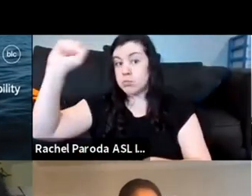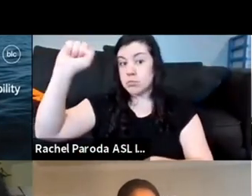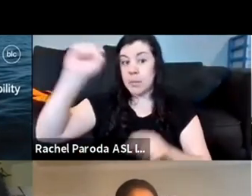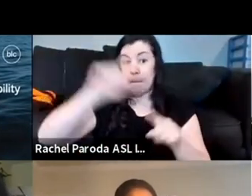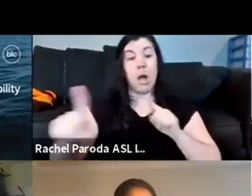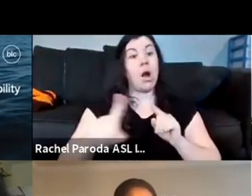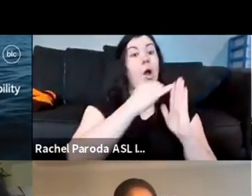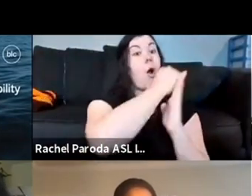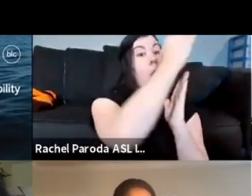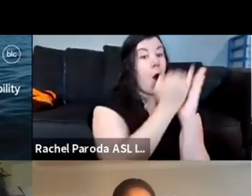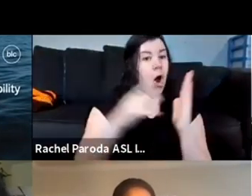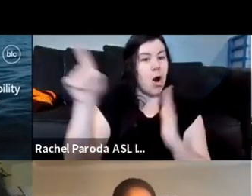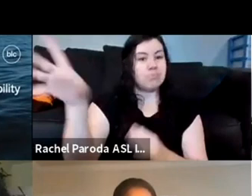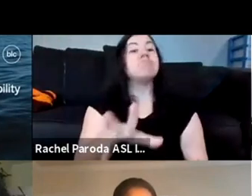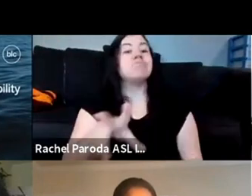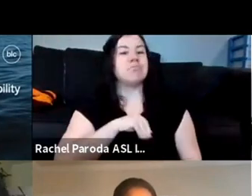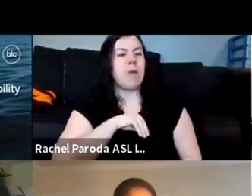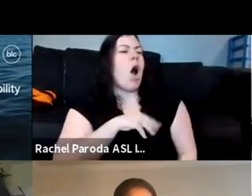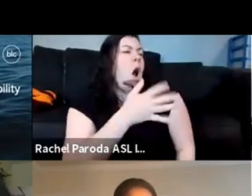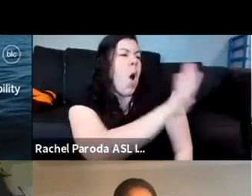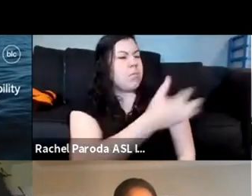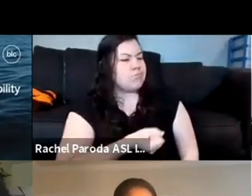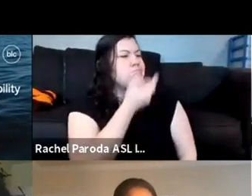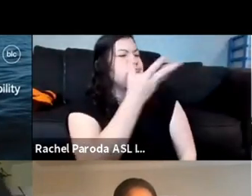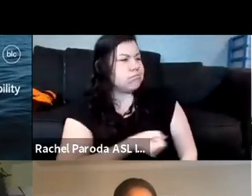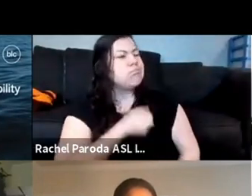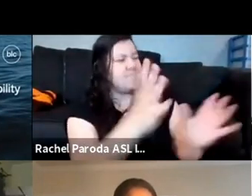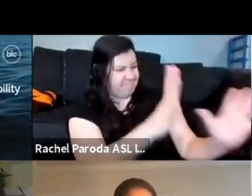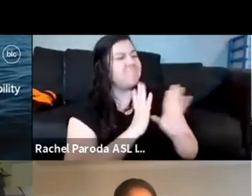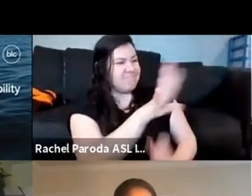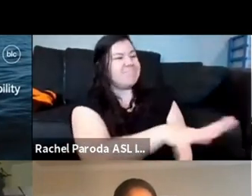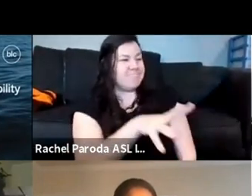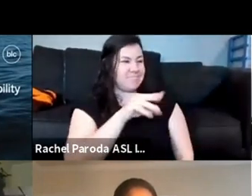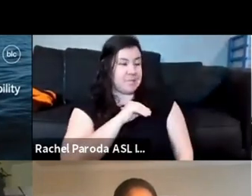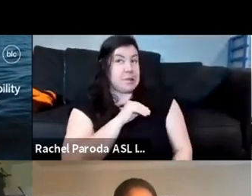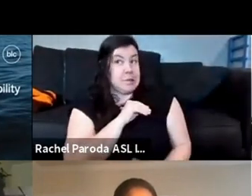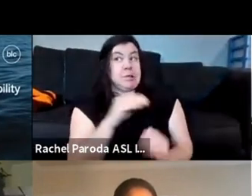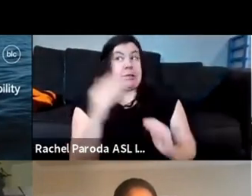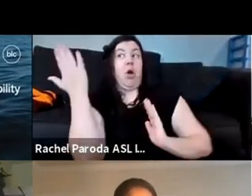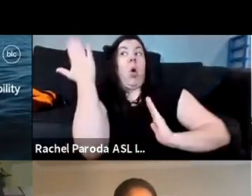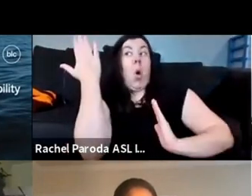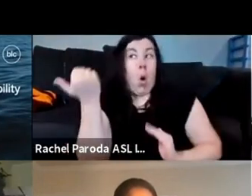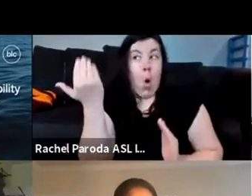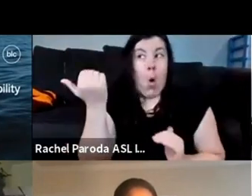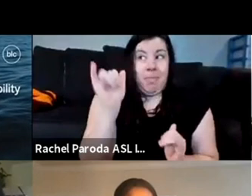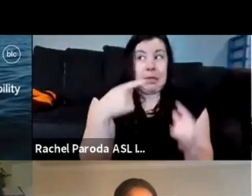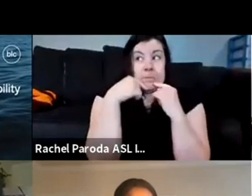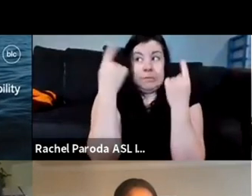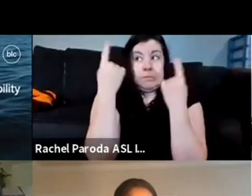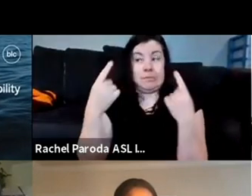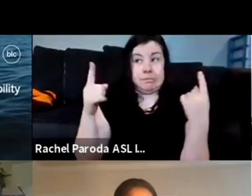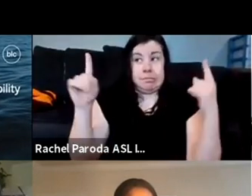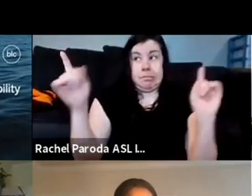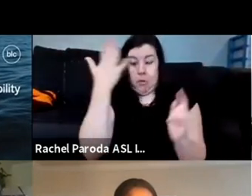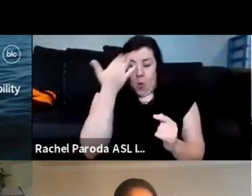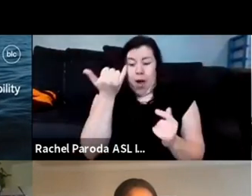form of free speech and it's an artistic expression look at what they're doing um that was just hopefully our entitlements because we felt like we didn't have any other